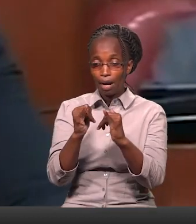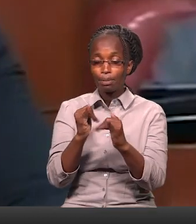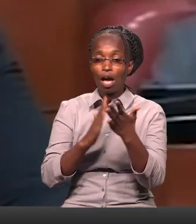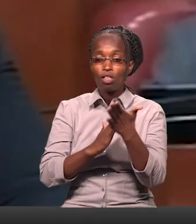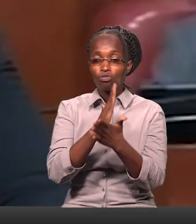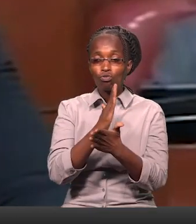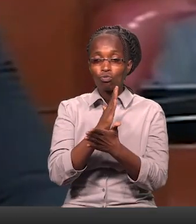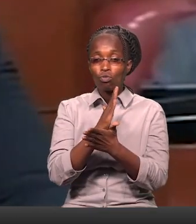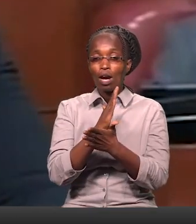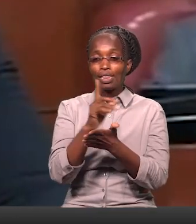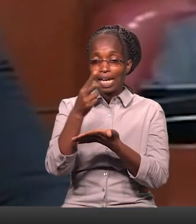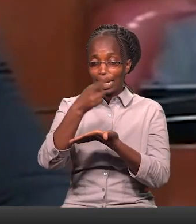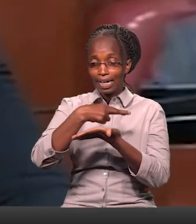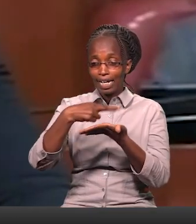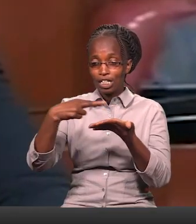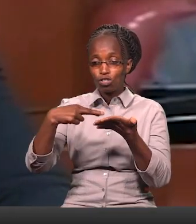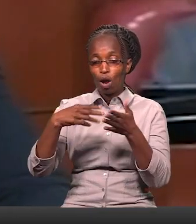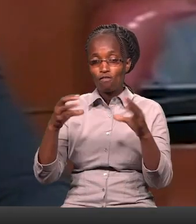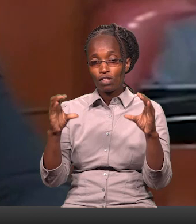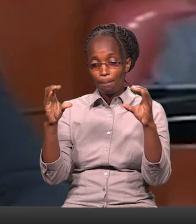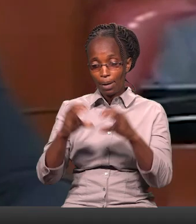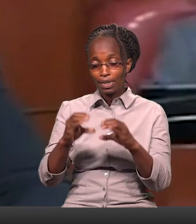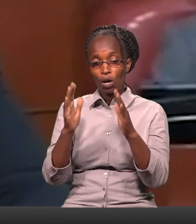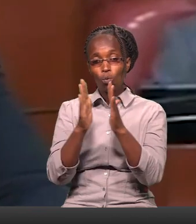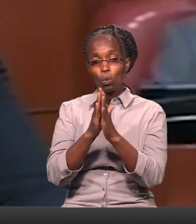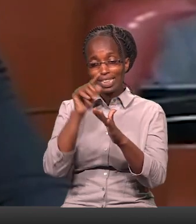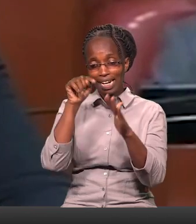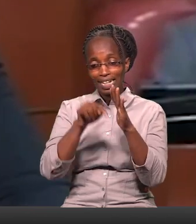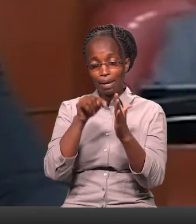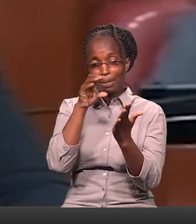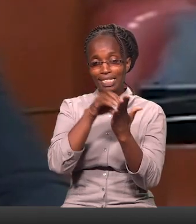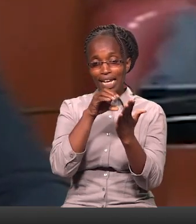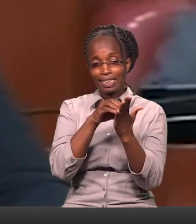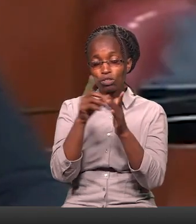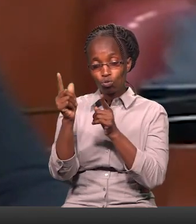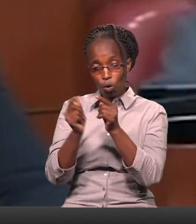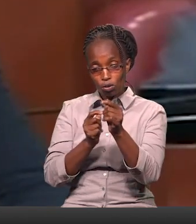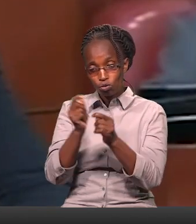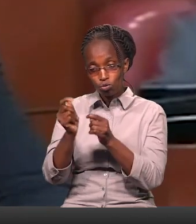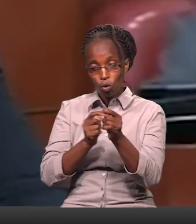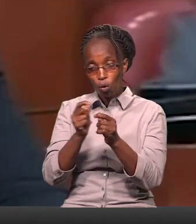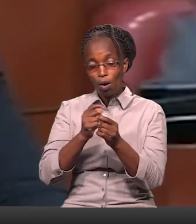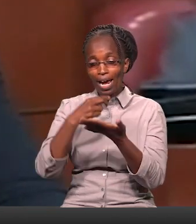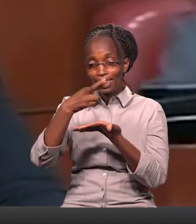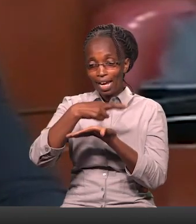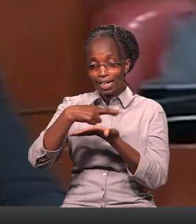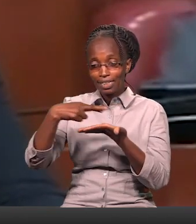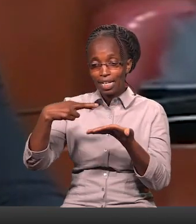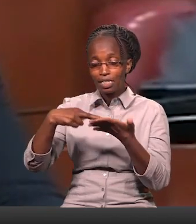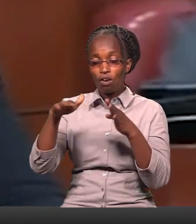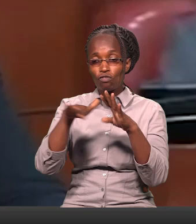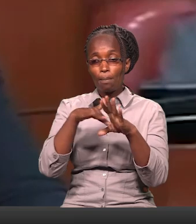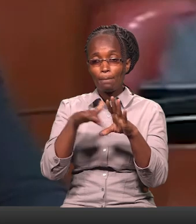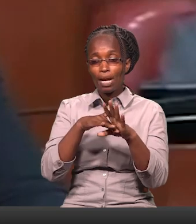by the registrar of political parties With a deep state idea say to control the